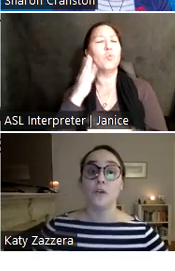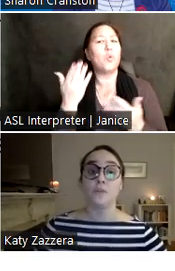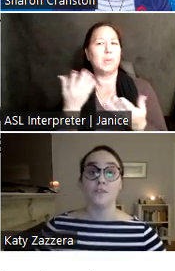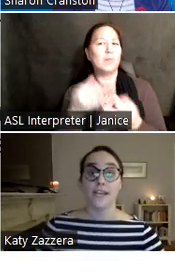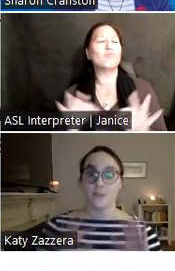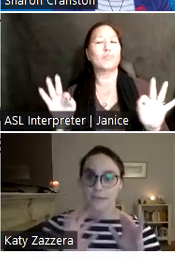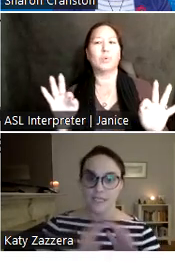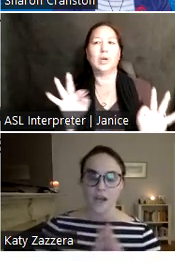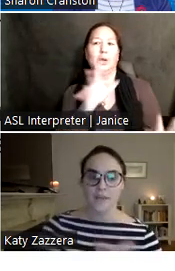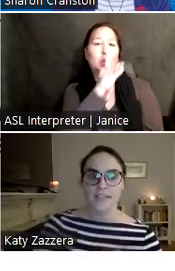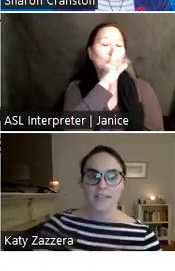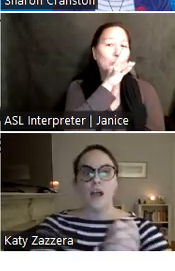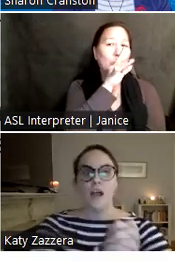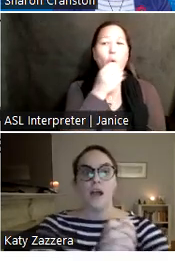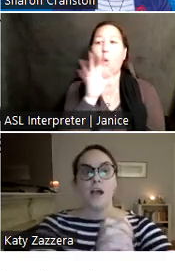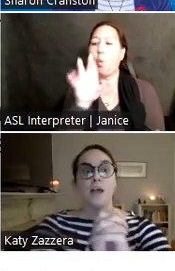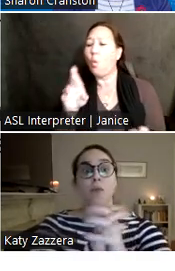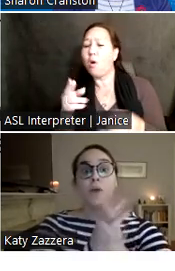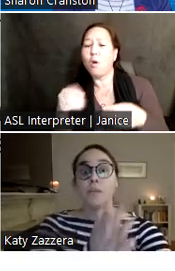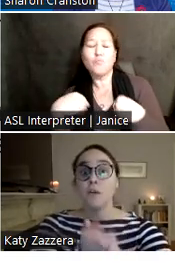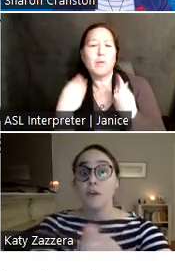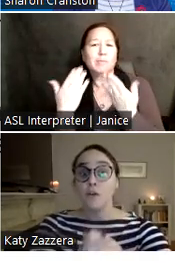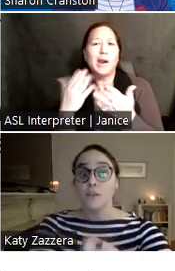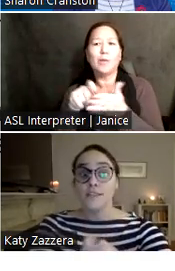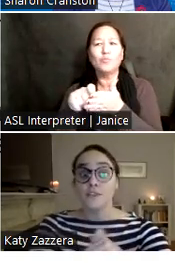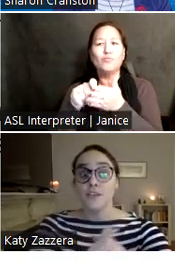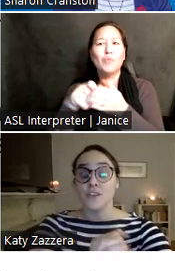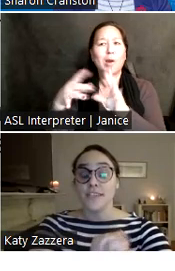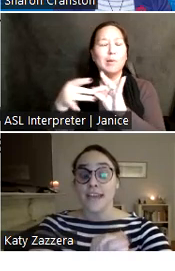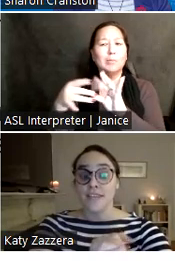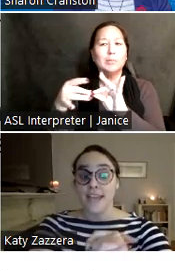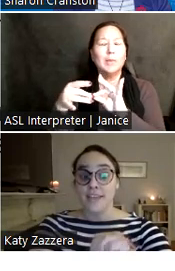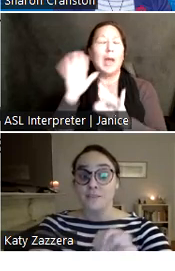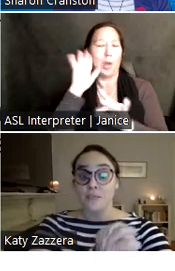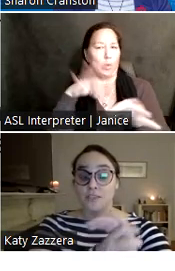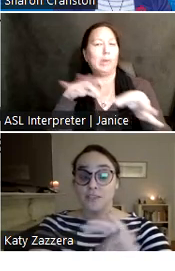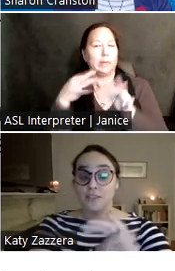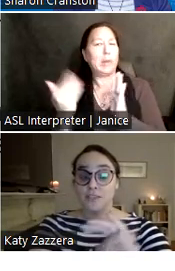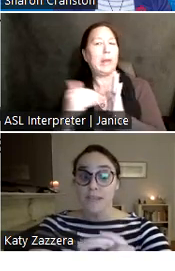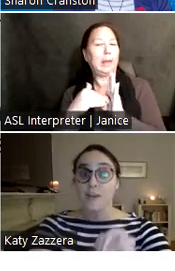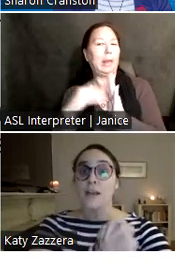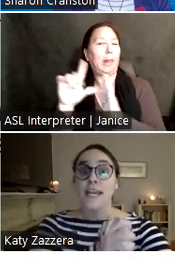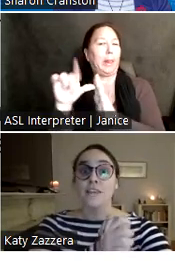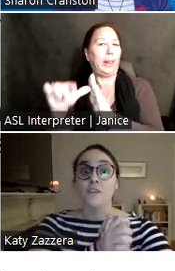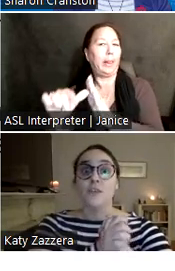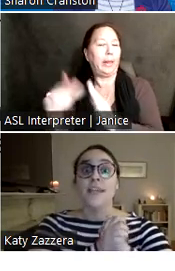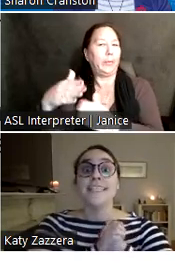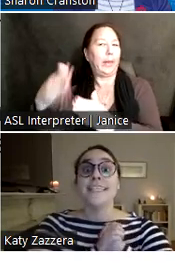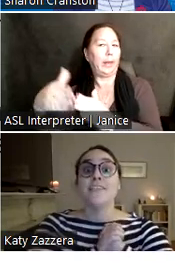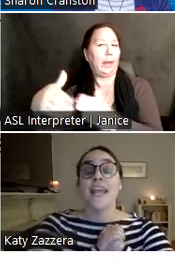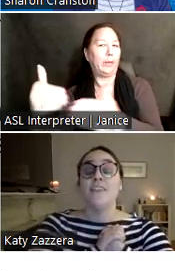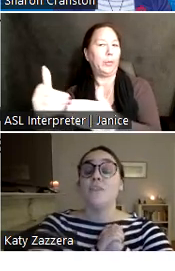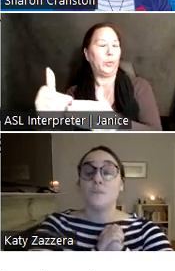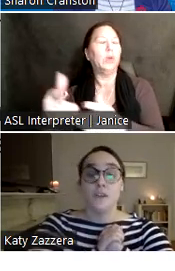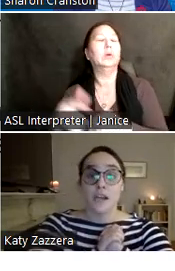or provide a written comment. I will be going over these instructions at the end, but just to prepare, if you would like